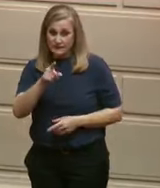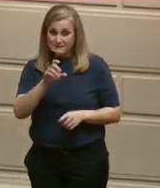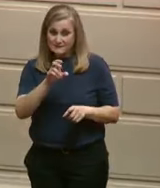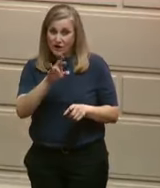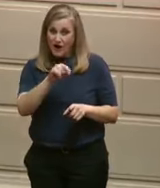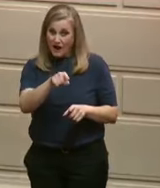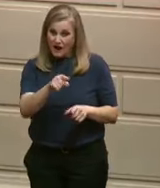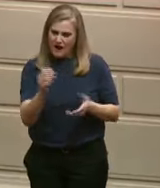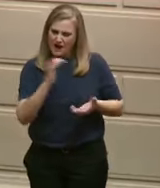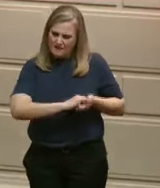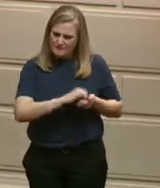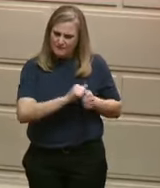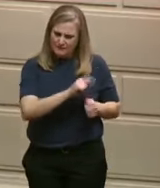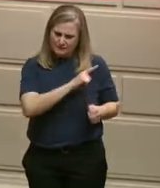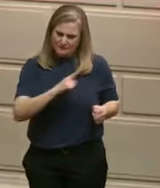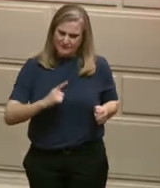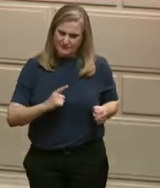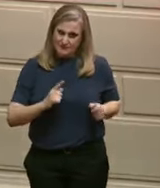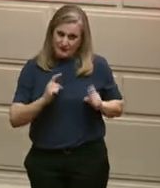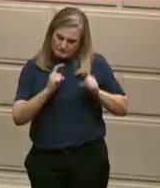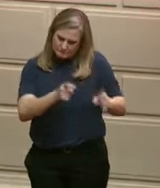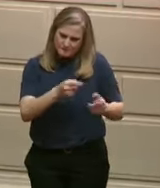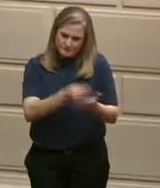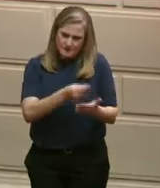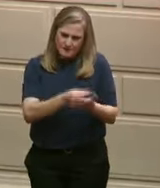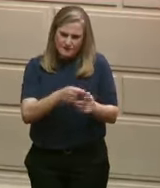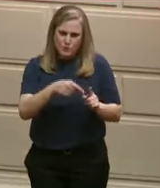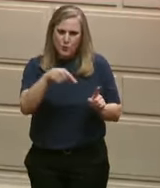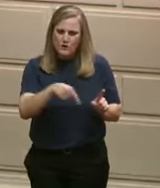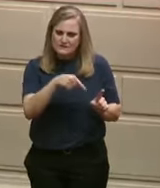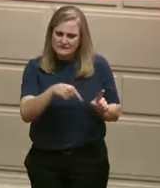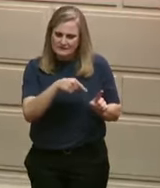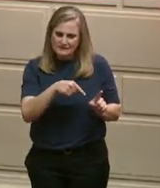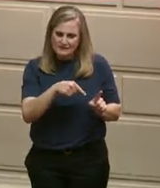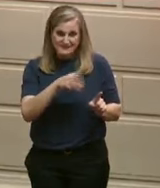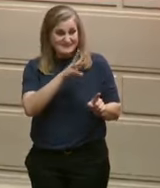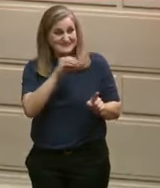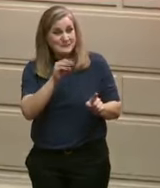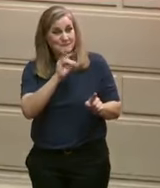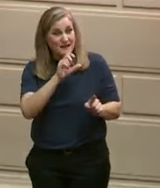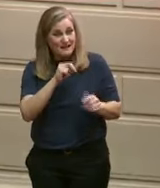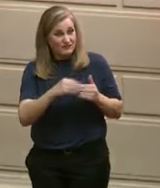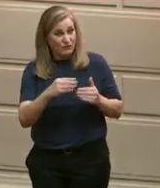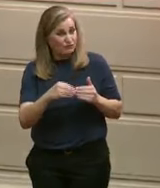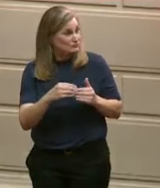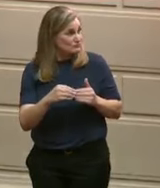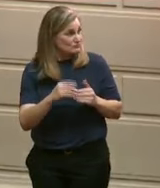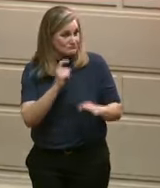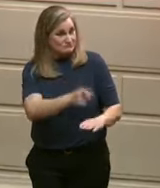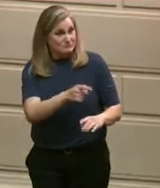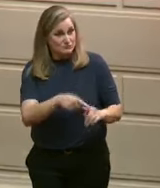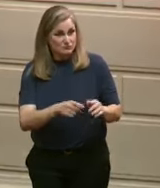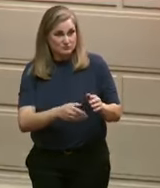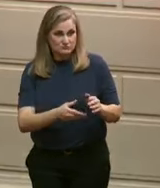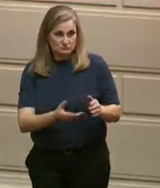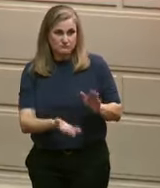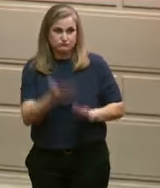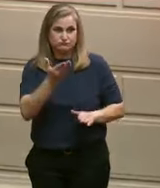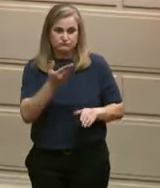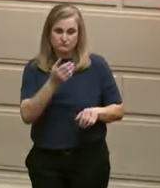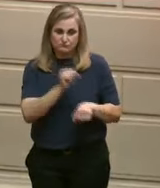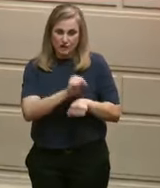million to the port of Davisville. As one of North America's top 10 auto importers, more than